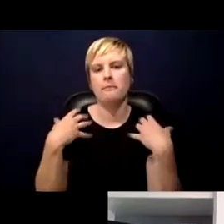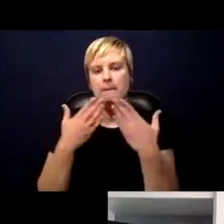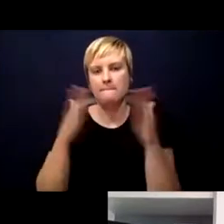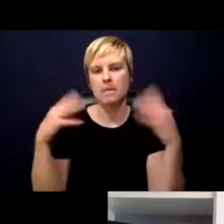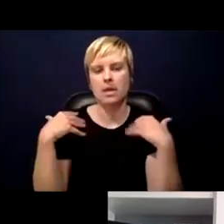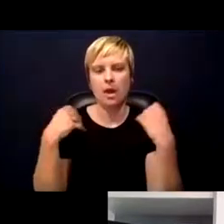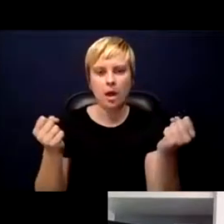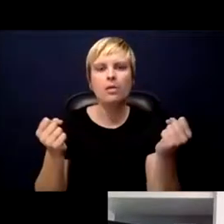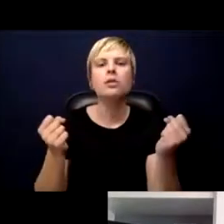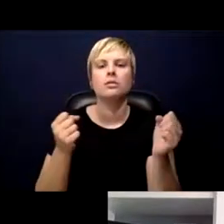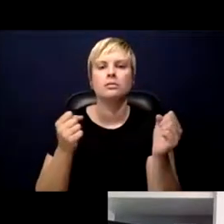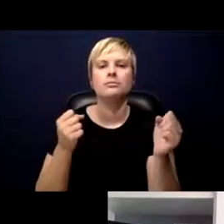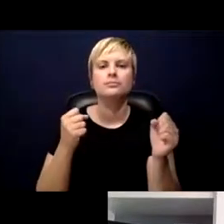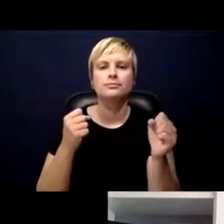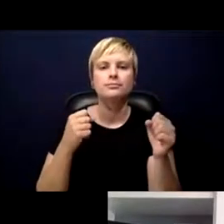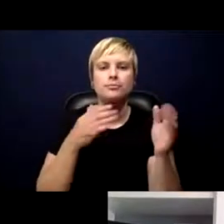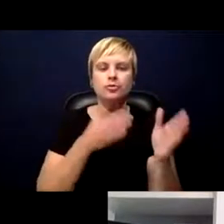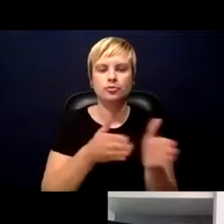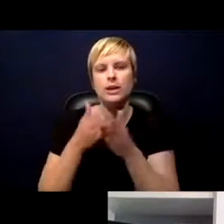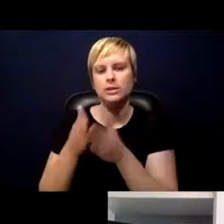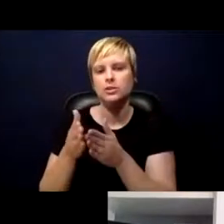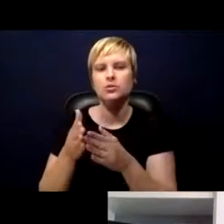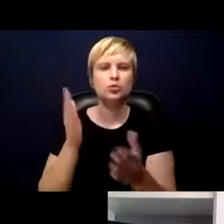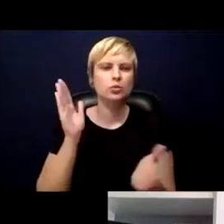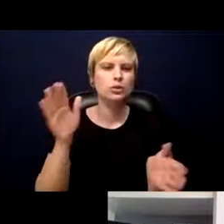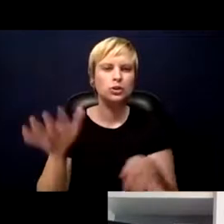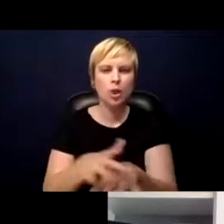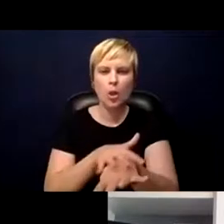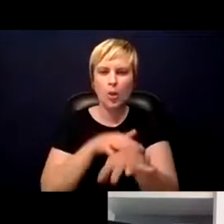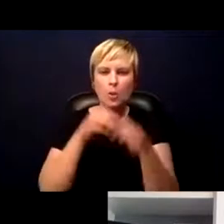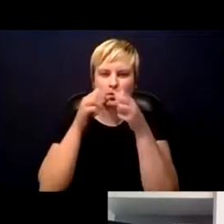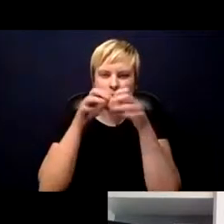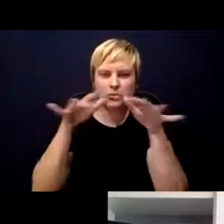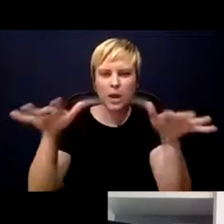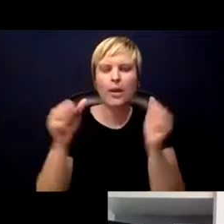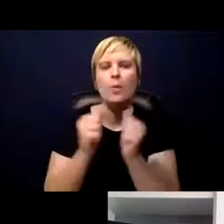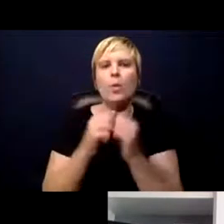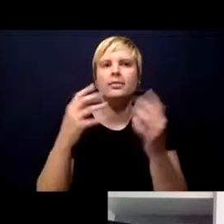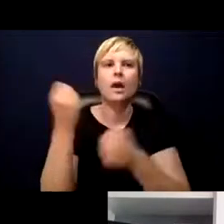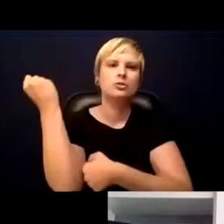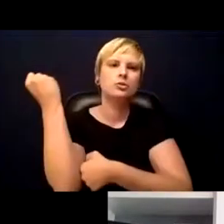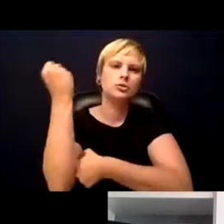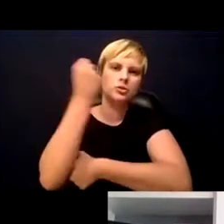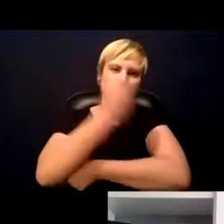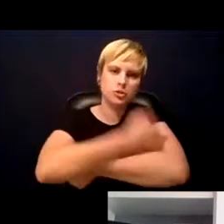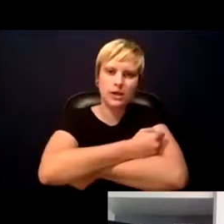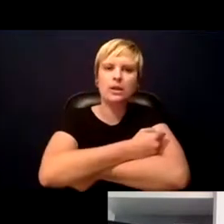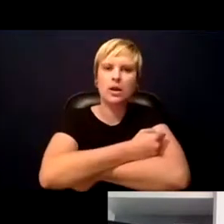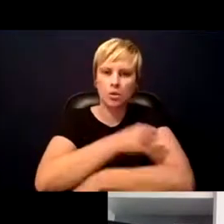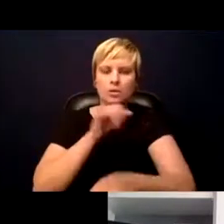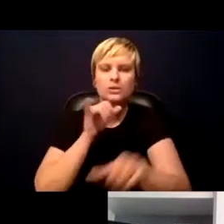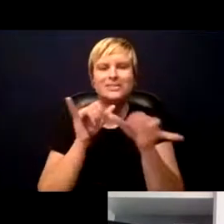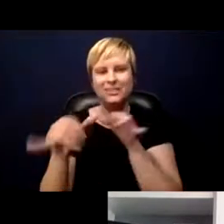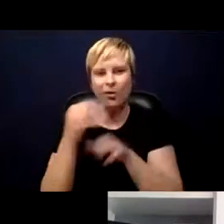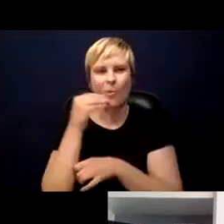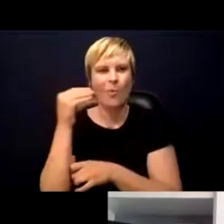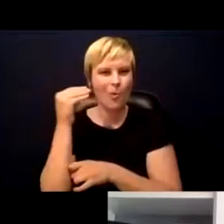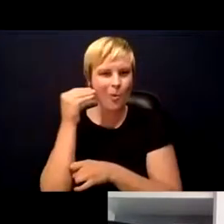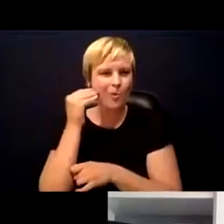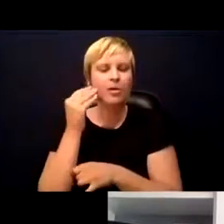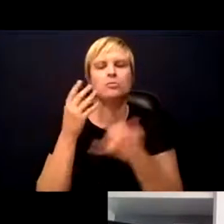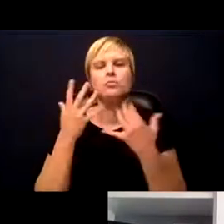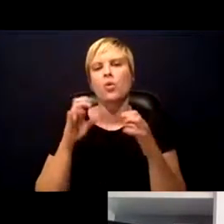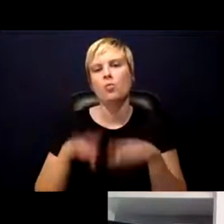of COVID-19 without large-scale shutdown and then the stay-at-home measures that can reopen this